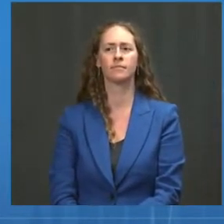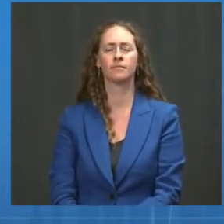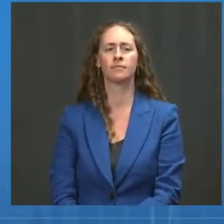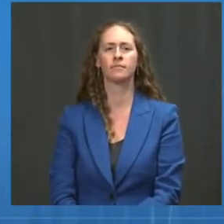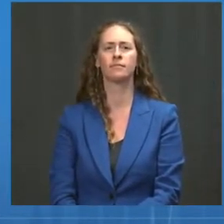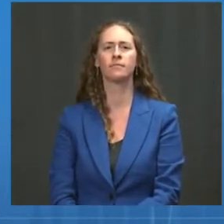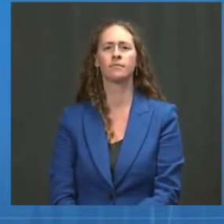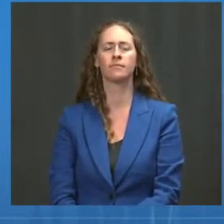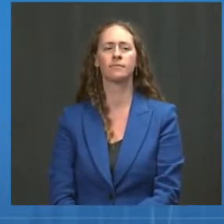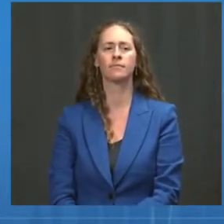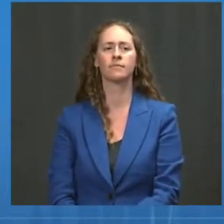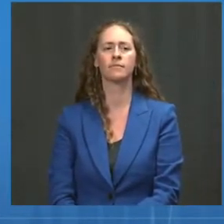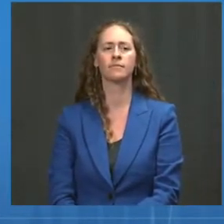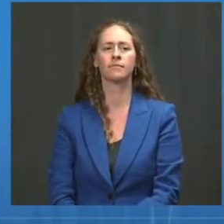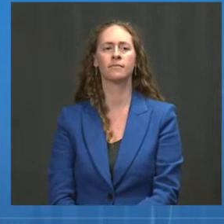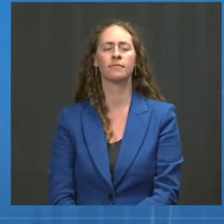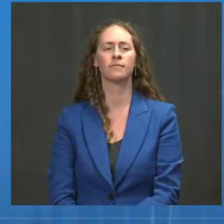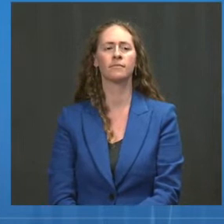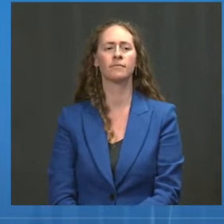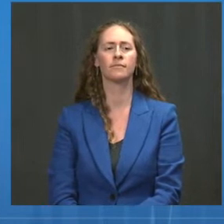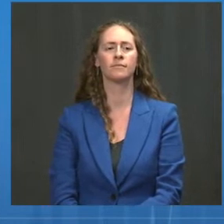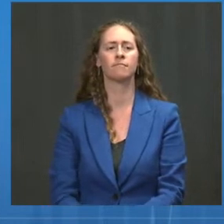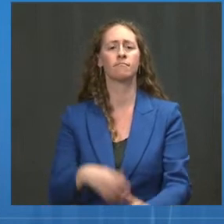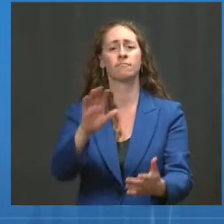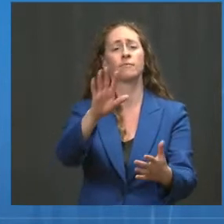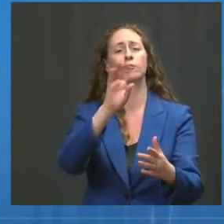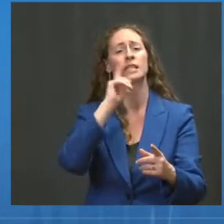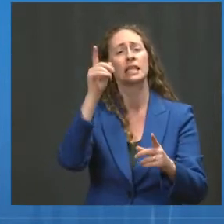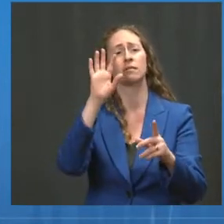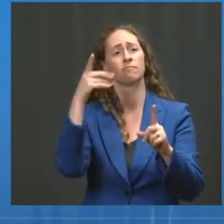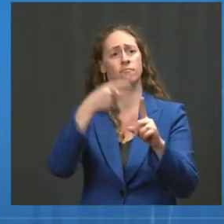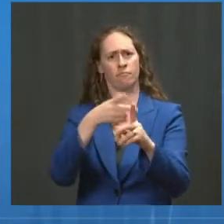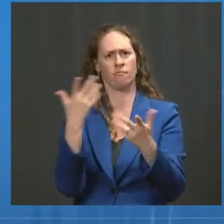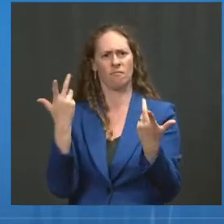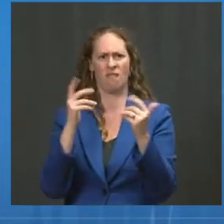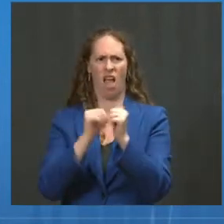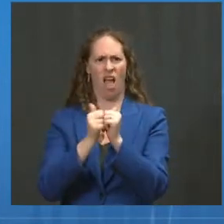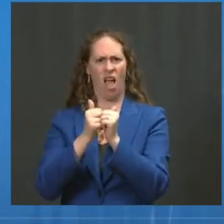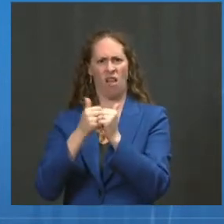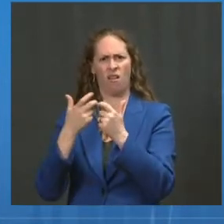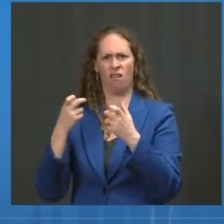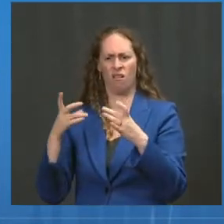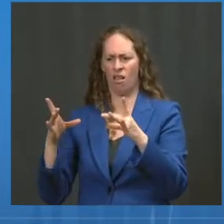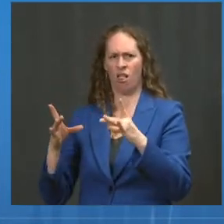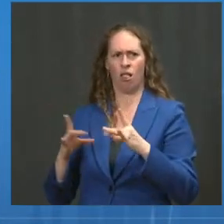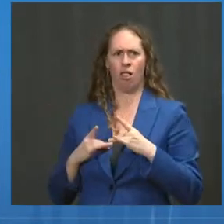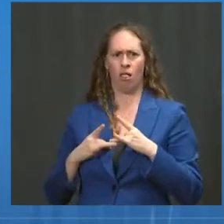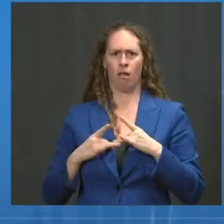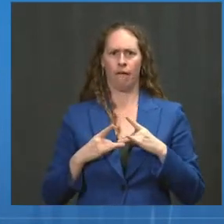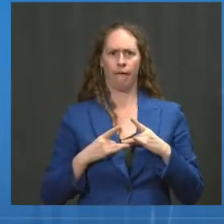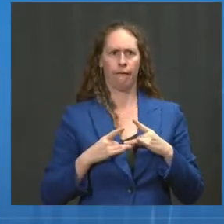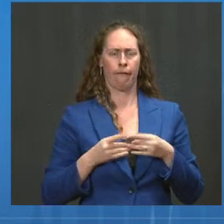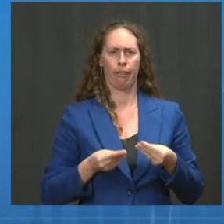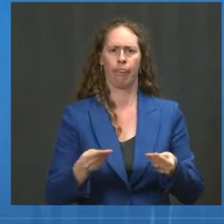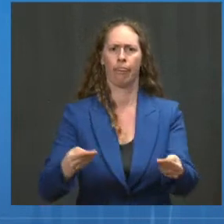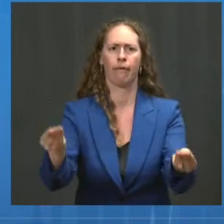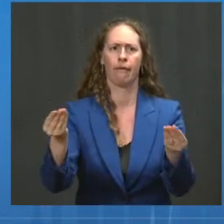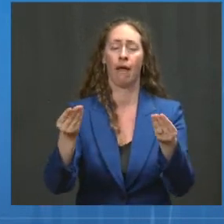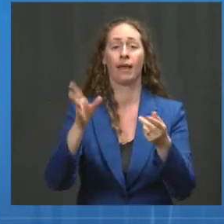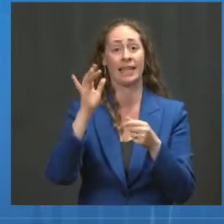Transmissibility is a bit more tricky than looking at a clinical phenomenon such as infection, seriousness of disease, and